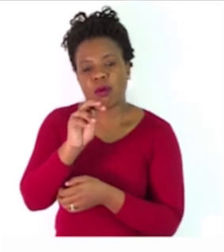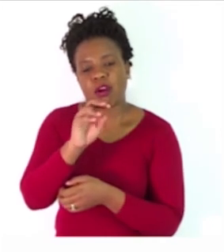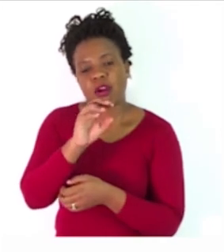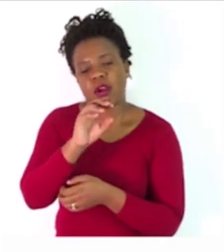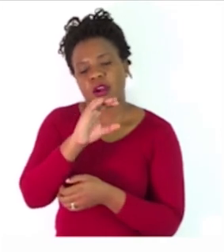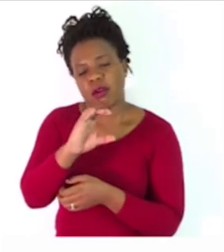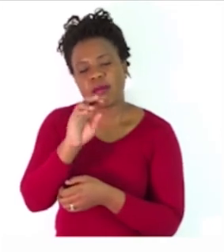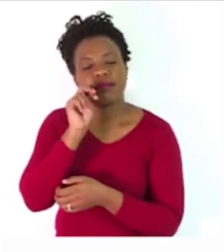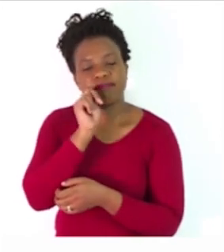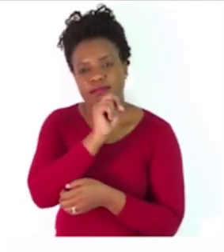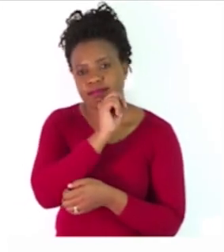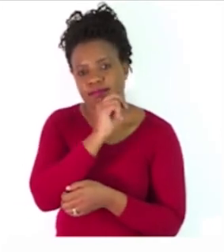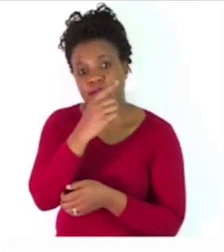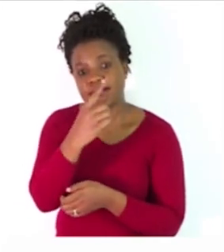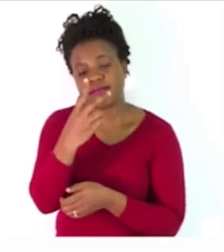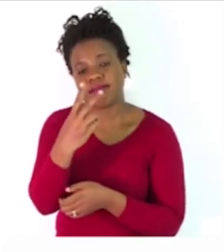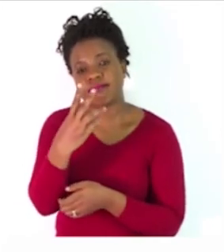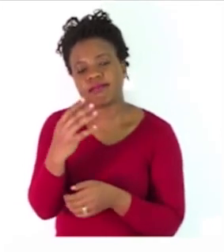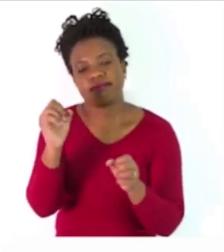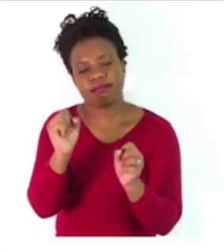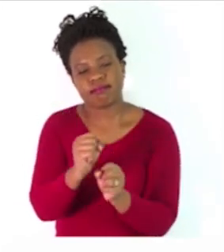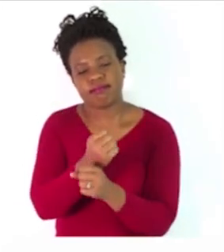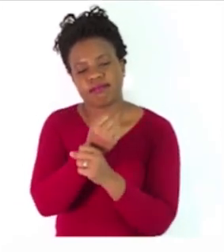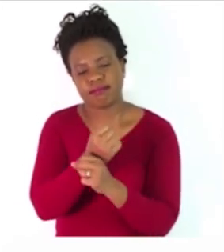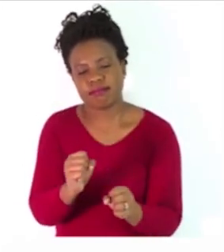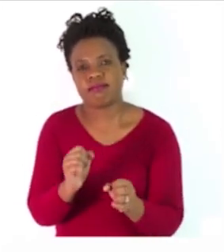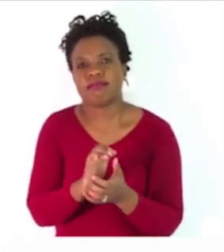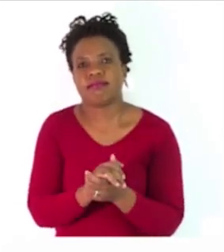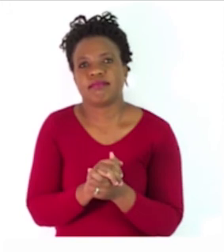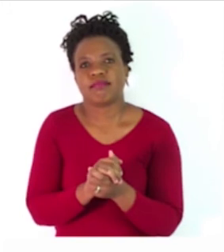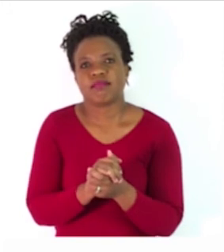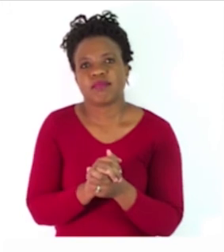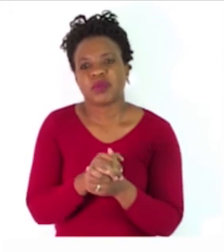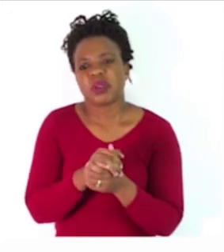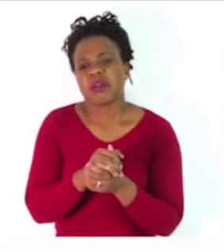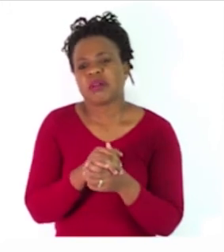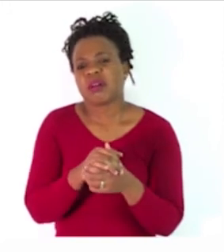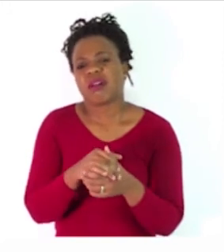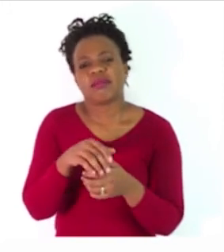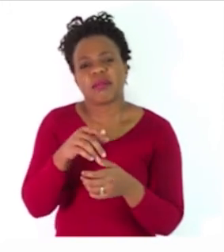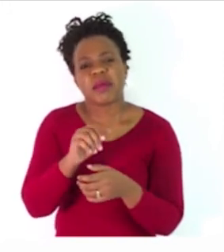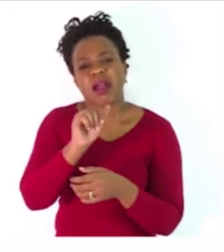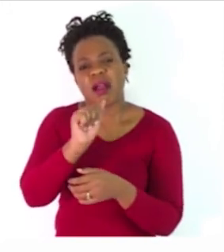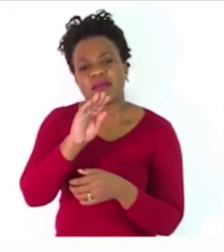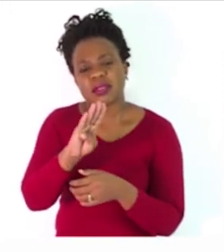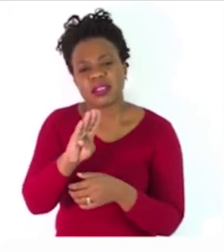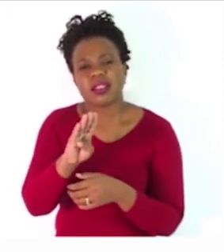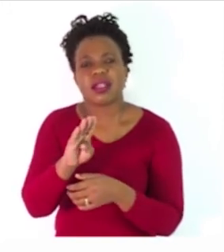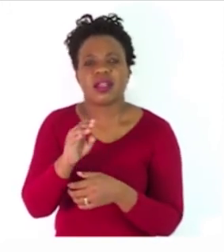Uncountable nouns are abstract ideas, qualities,